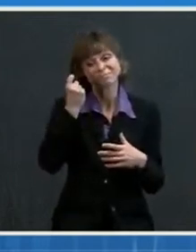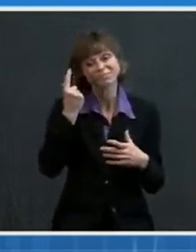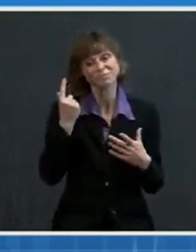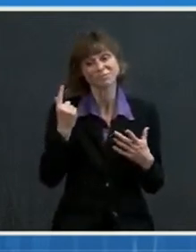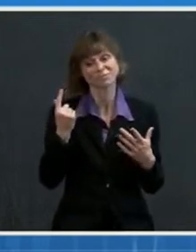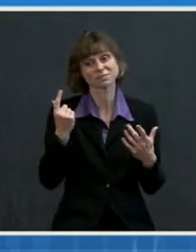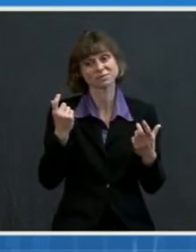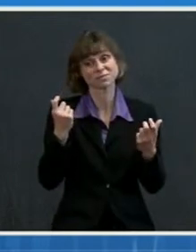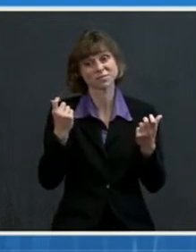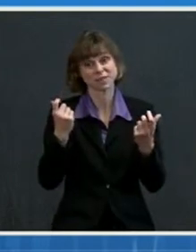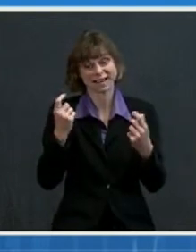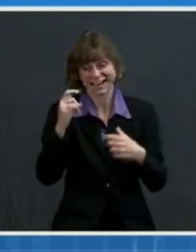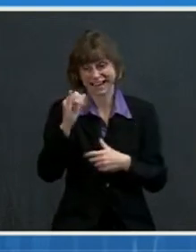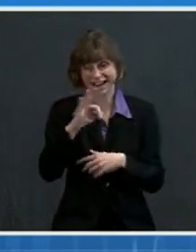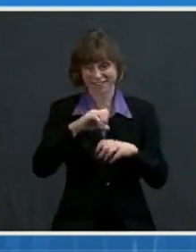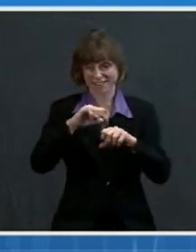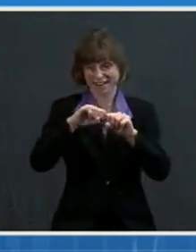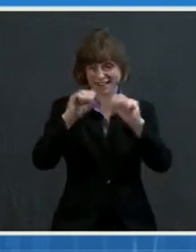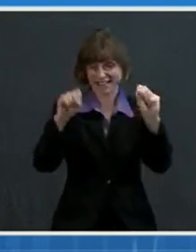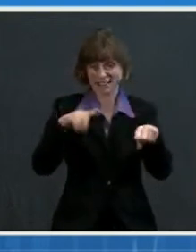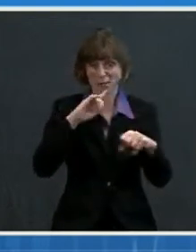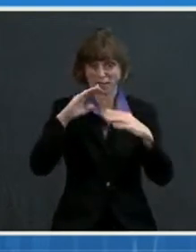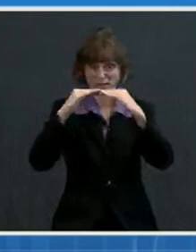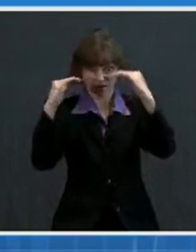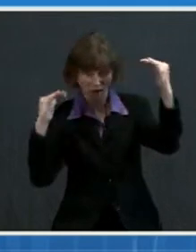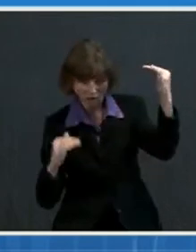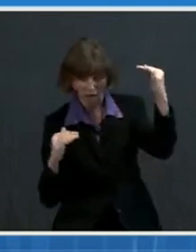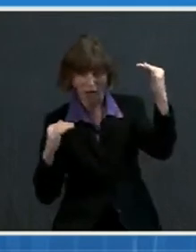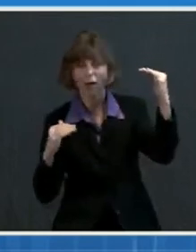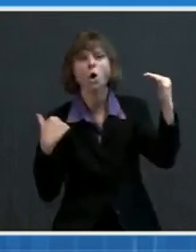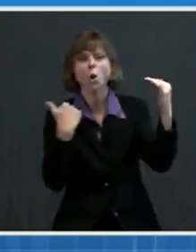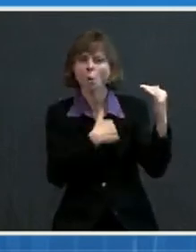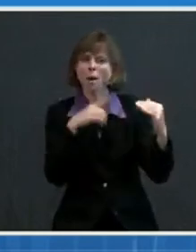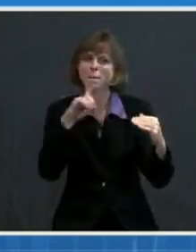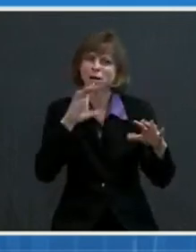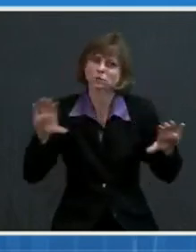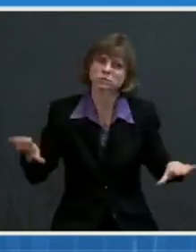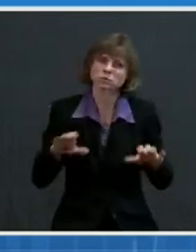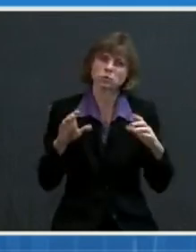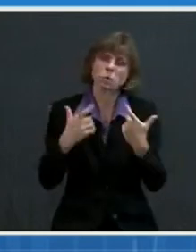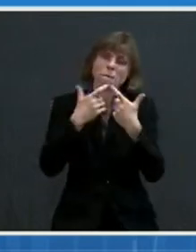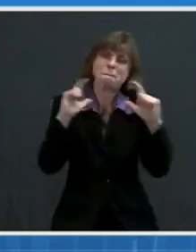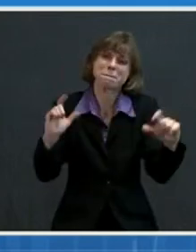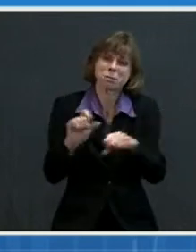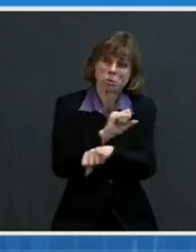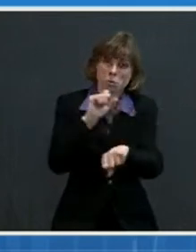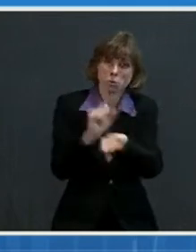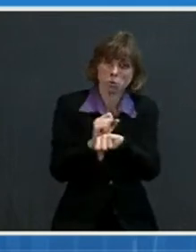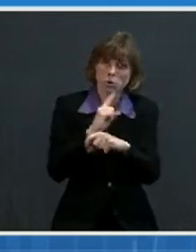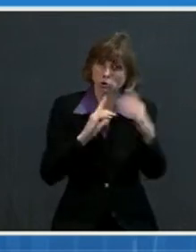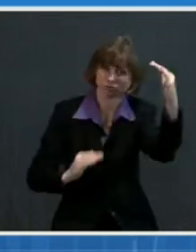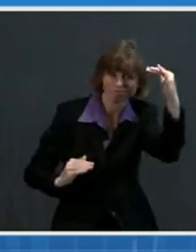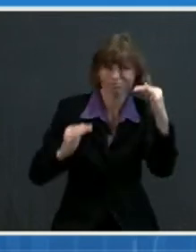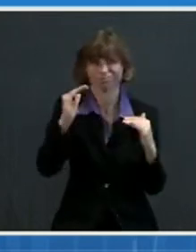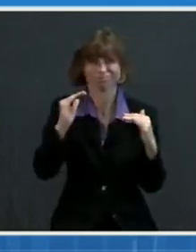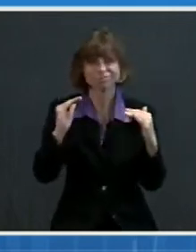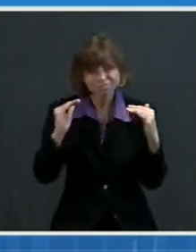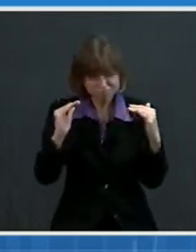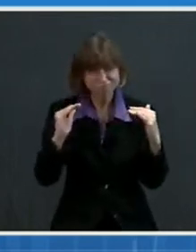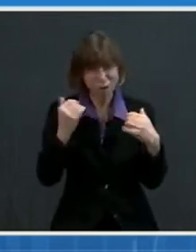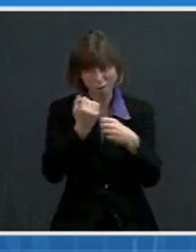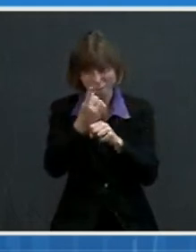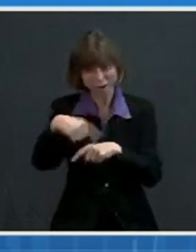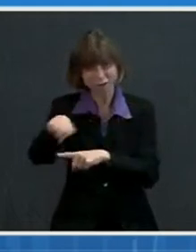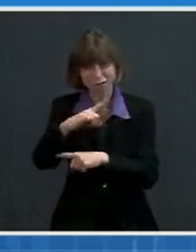significant steps at every level of intervention to bend the vaccination process towards justice. Now, our